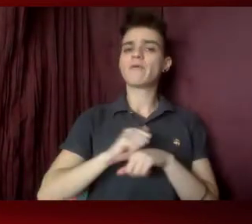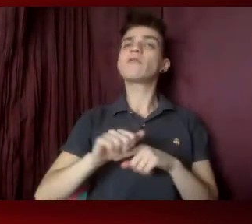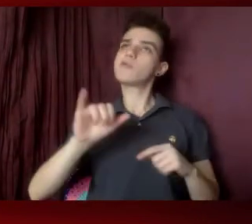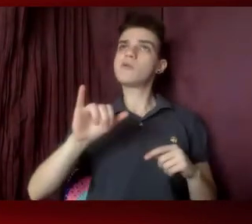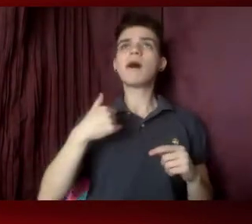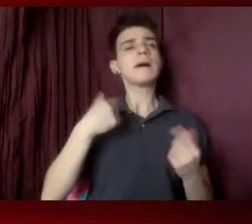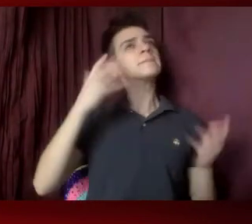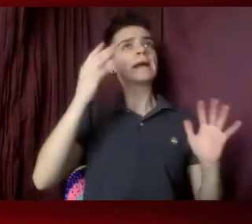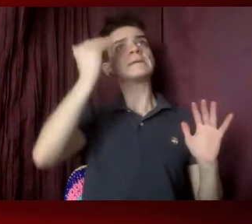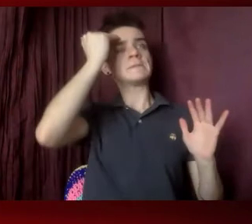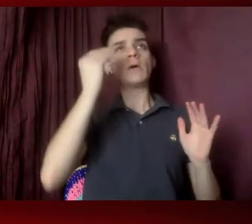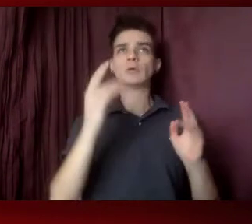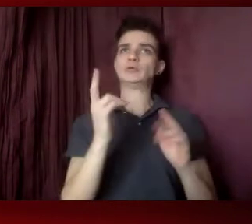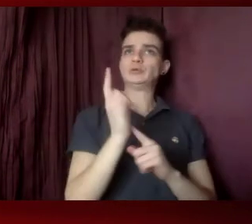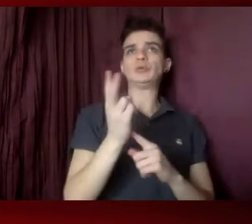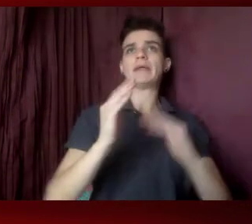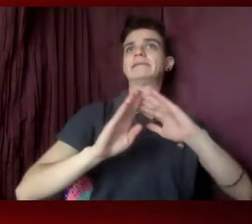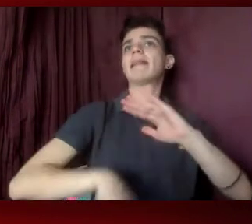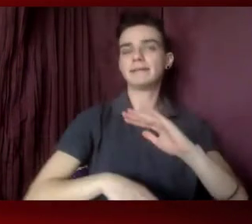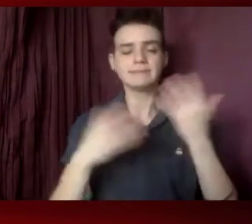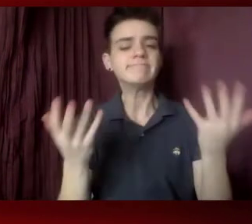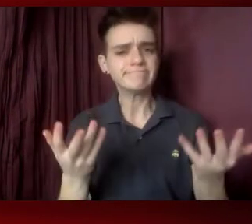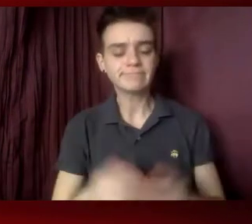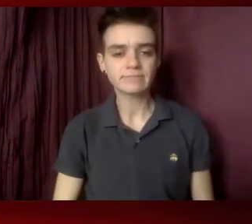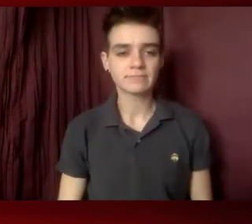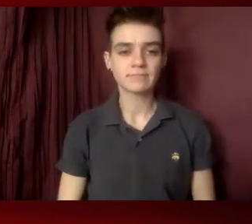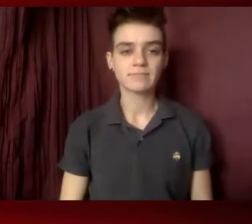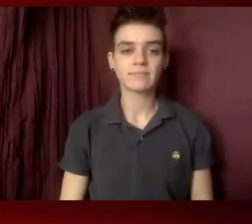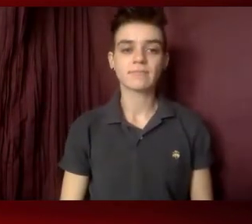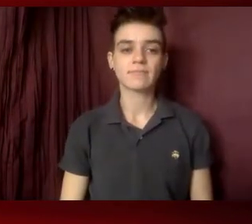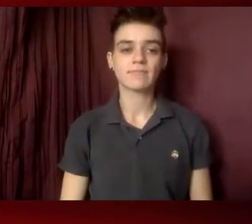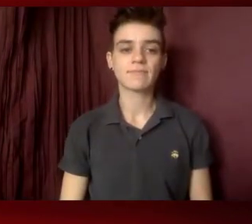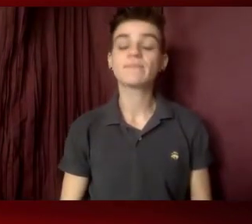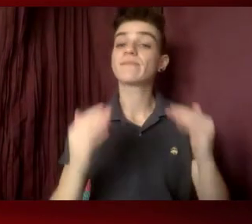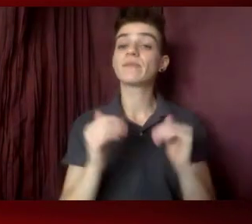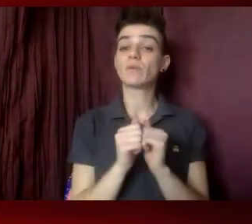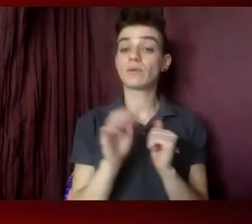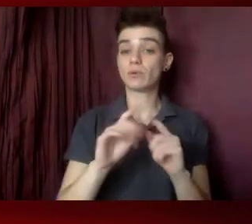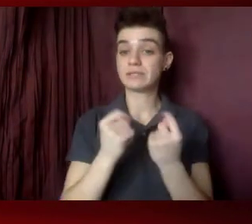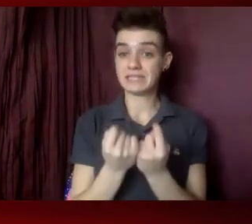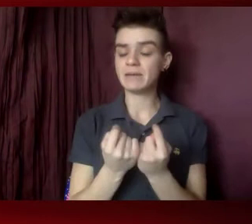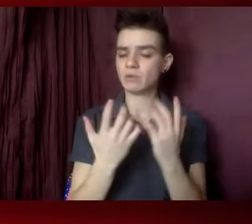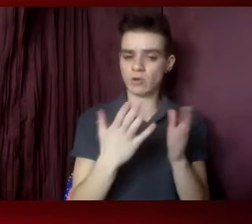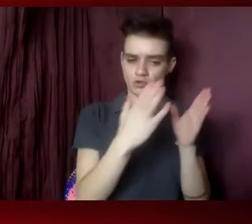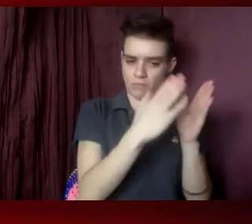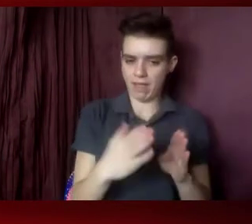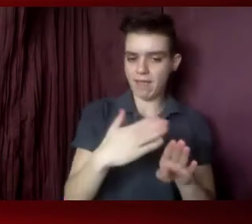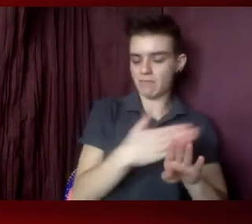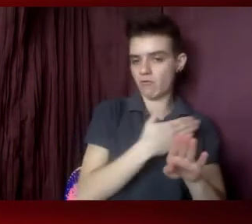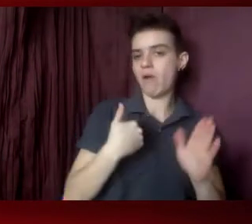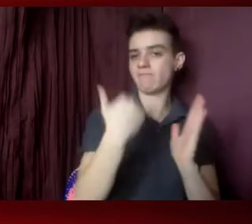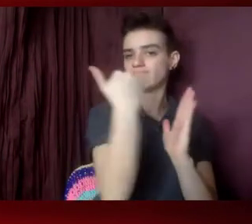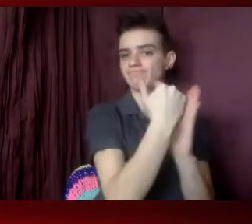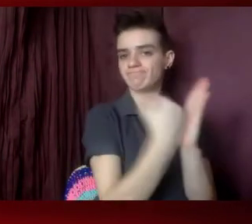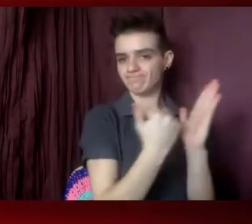down, I'm within two minutes. And then with your team, want to plan an agenda with your delegation before the meeting. And there will be time